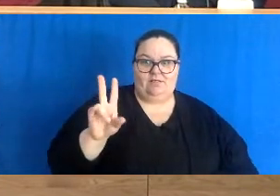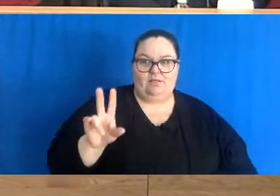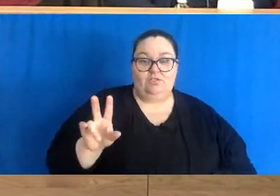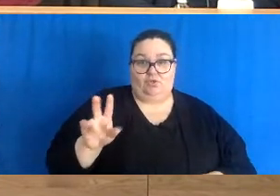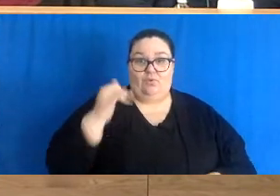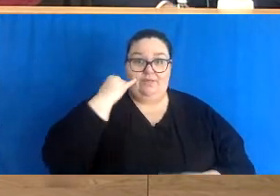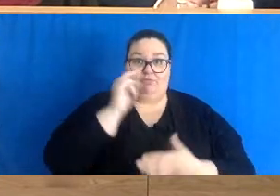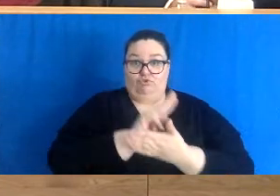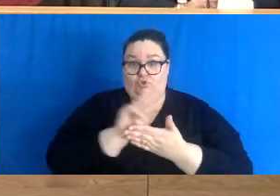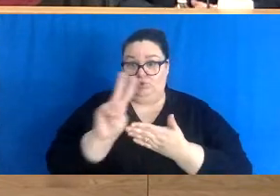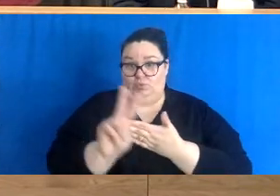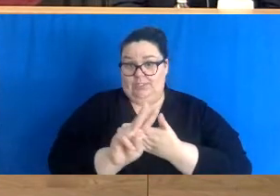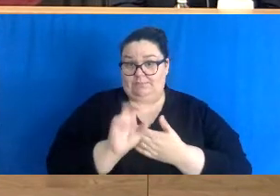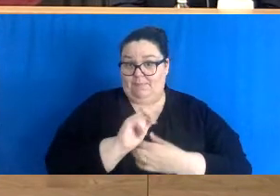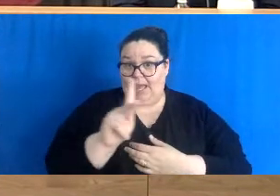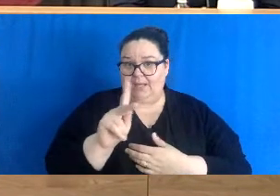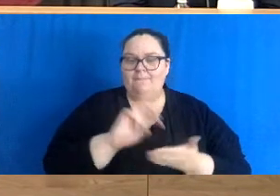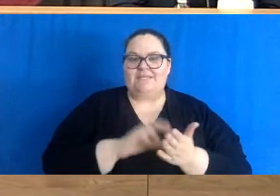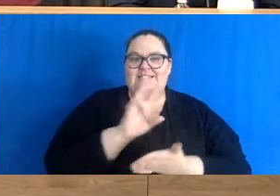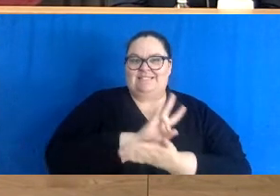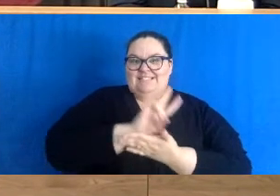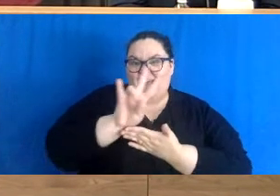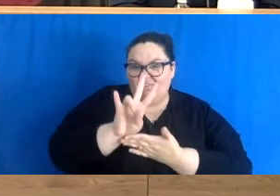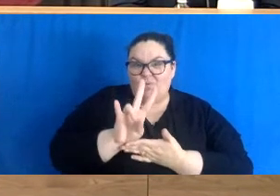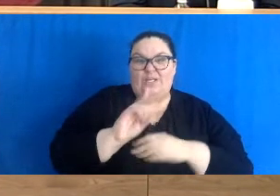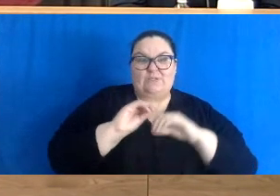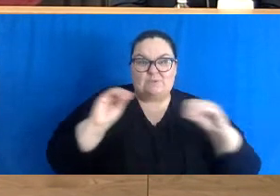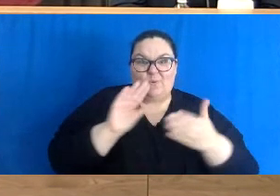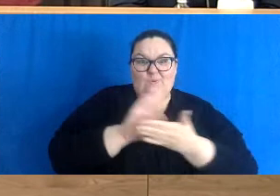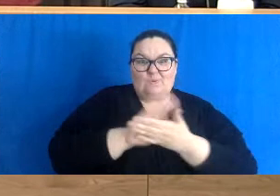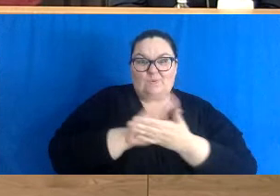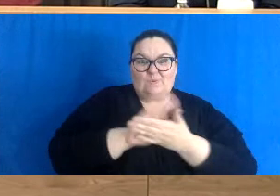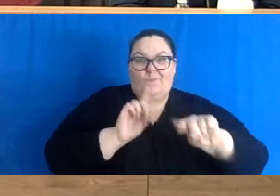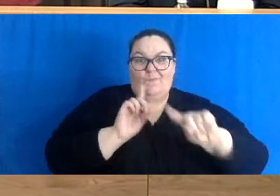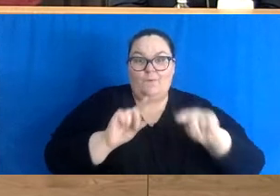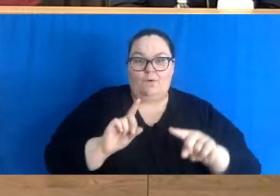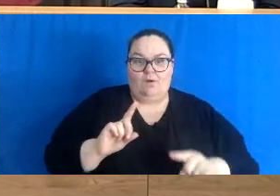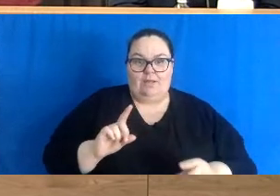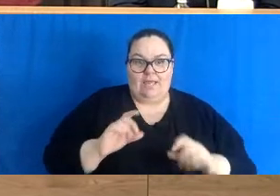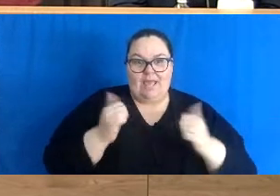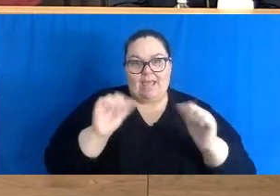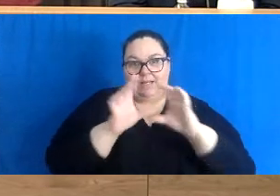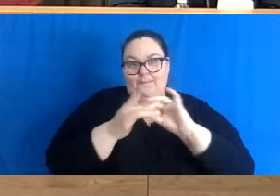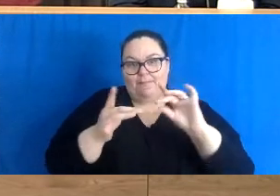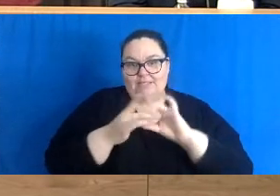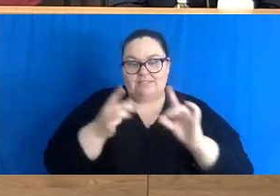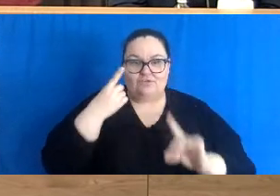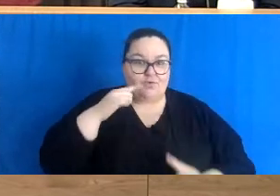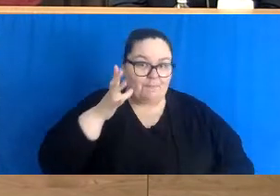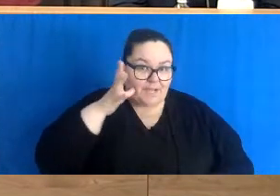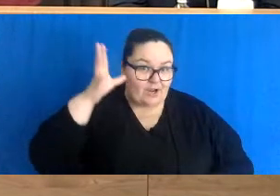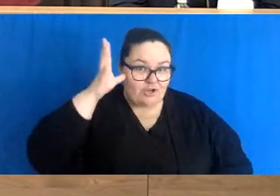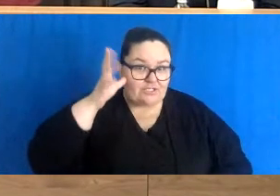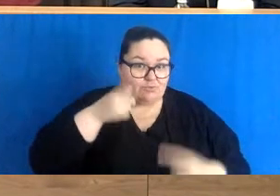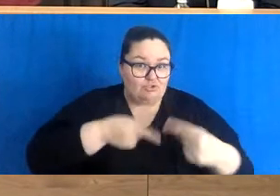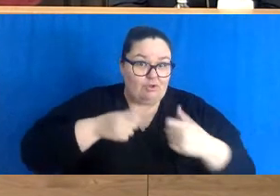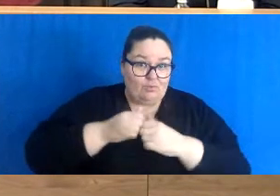until they return. Any message for flustered working parents in the province right now that are having a hard time with online learning?